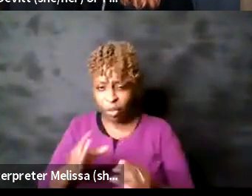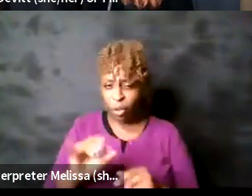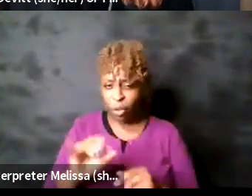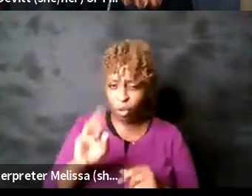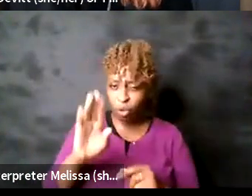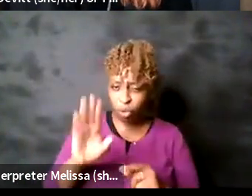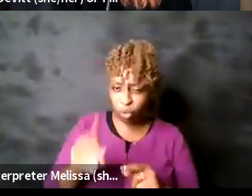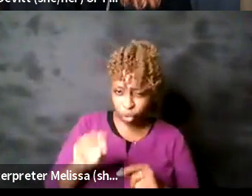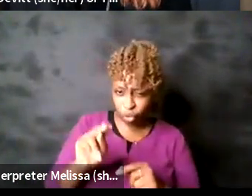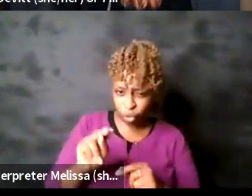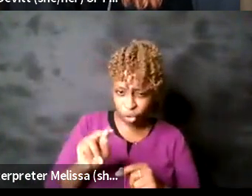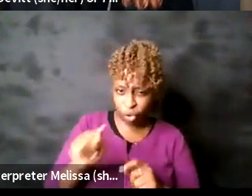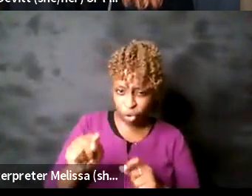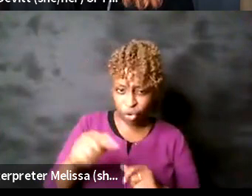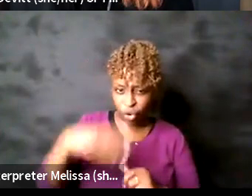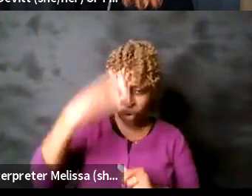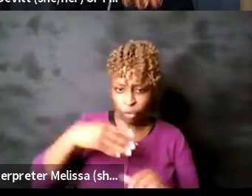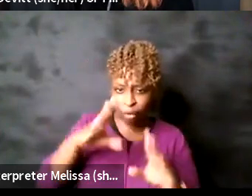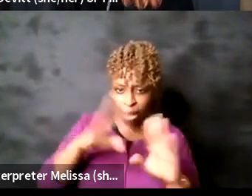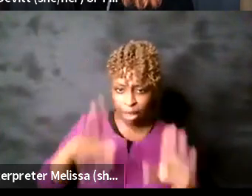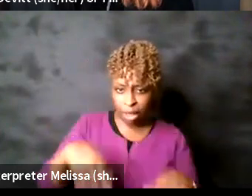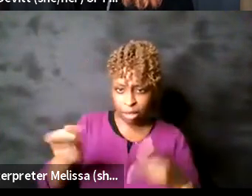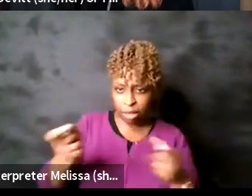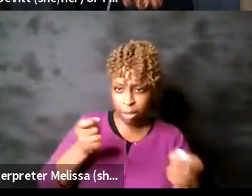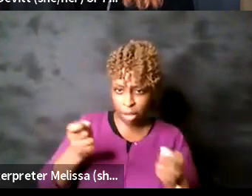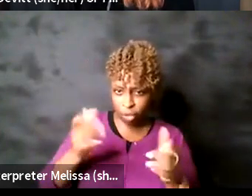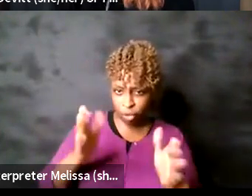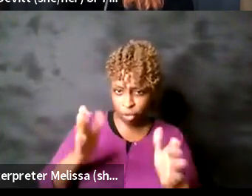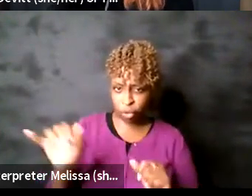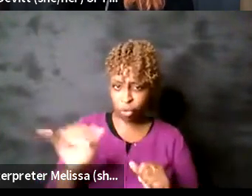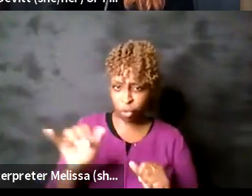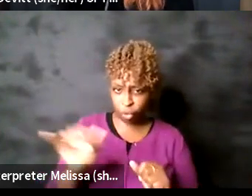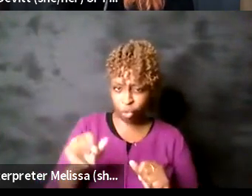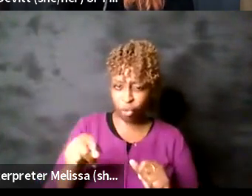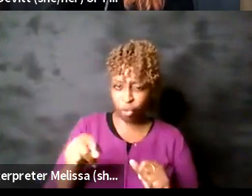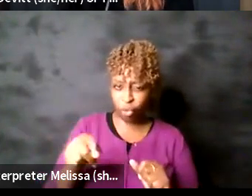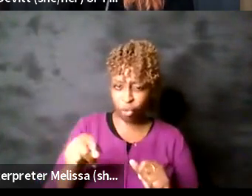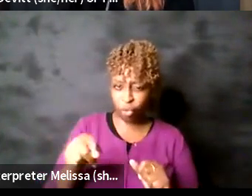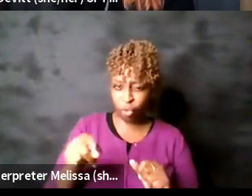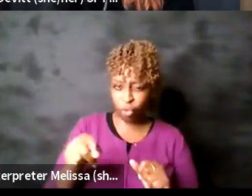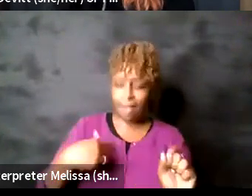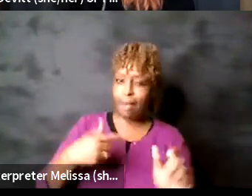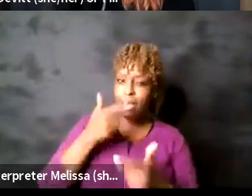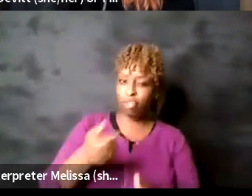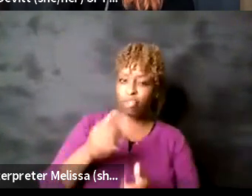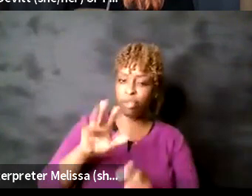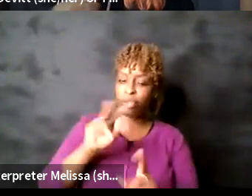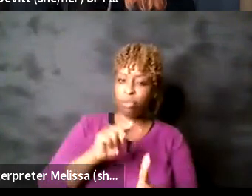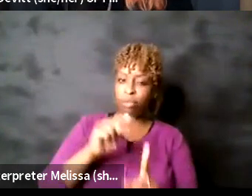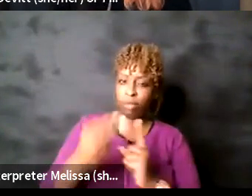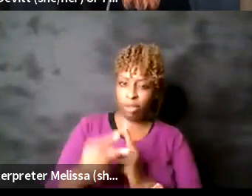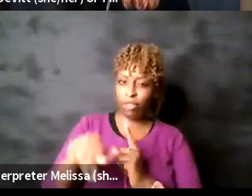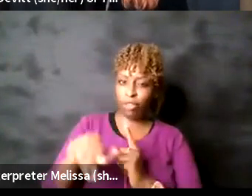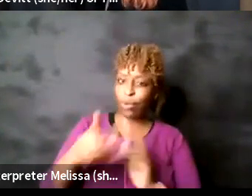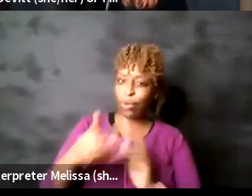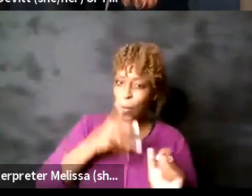Berkeley Playhouse um and I I'm really interested in your perspective as a woman of color you know you will you'll you might have something